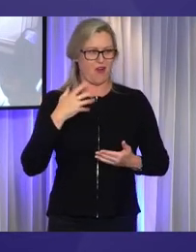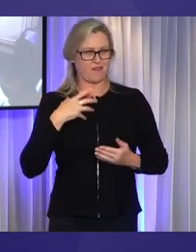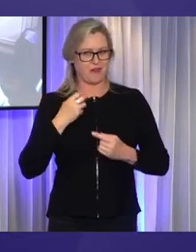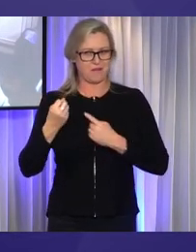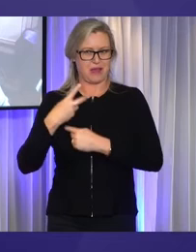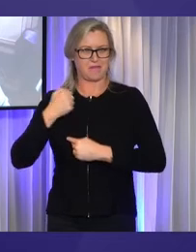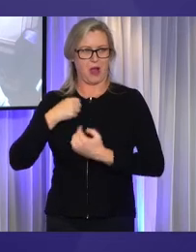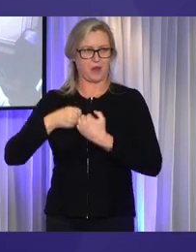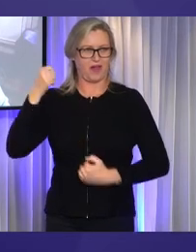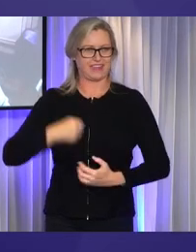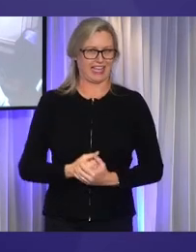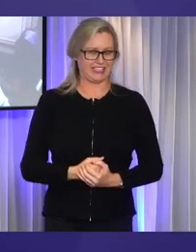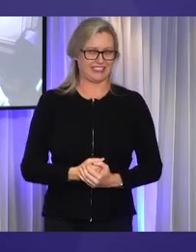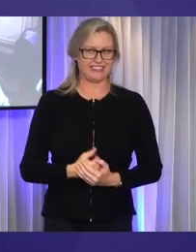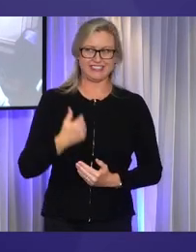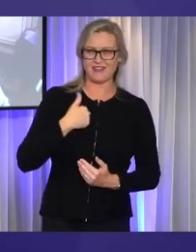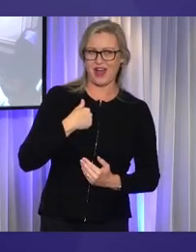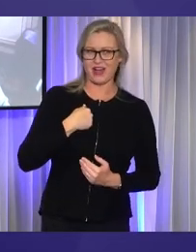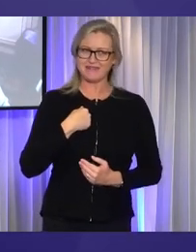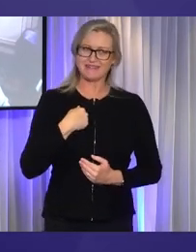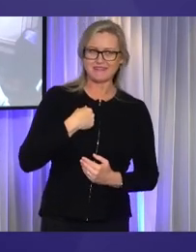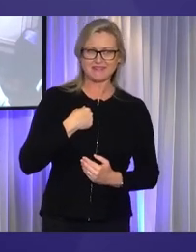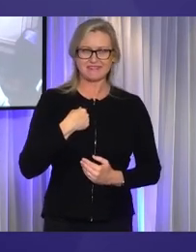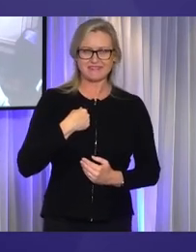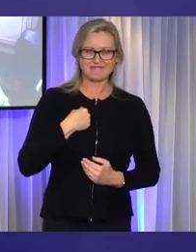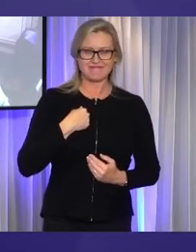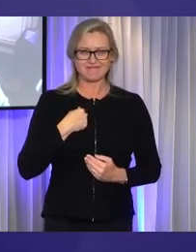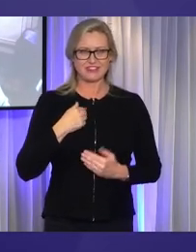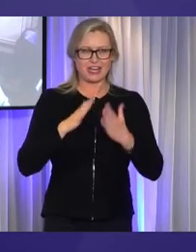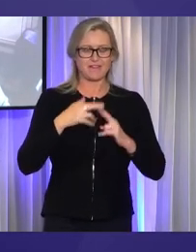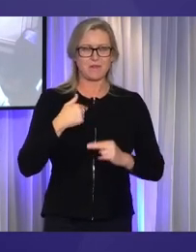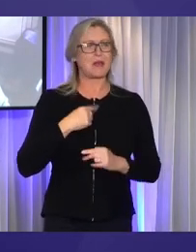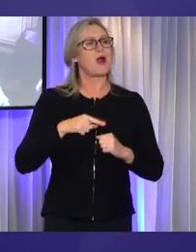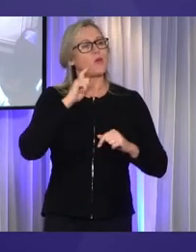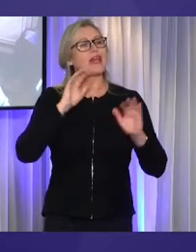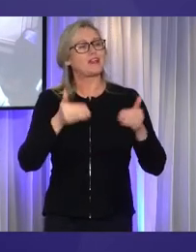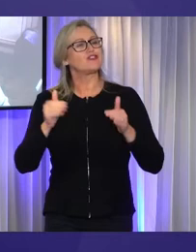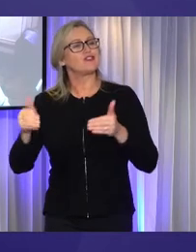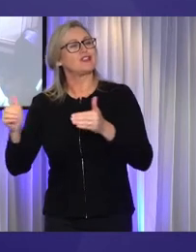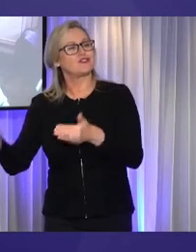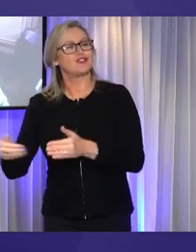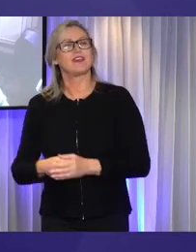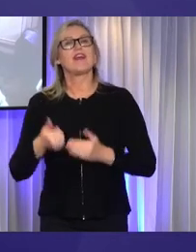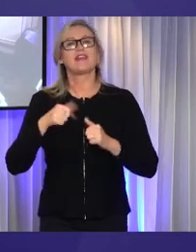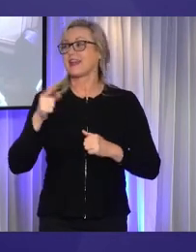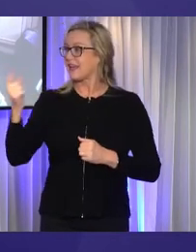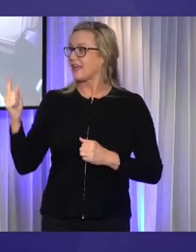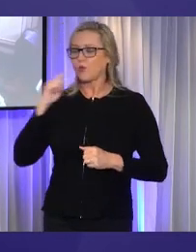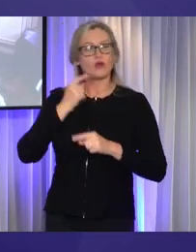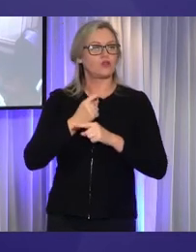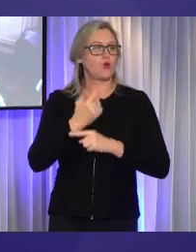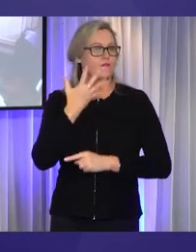are, which is deeply challenging. But I'm going to introduce each of the panelists and then they're going to speak for five minutes